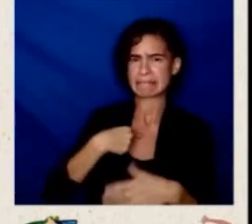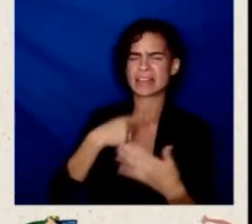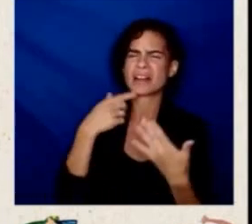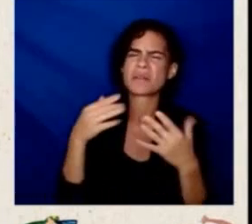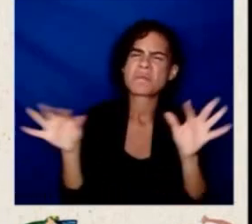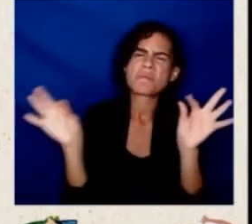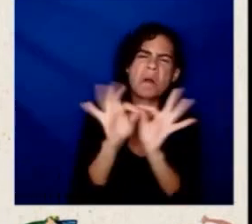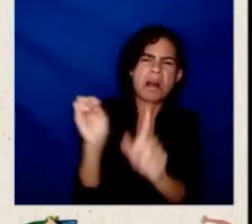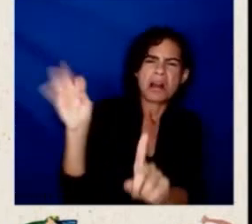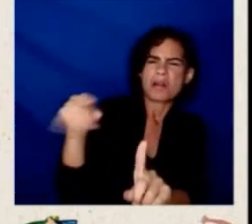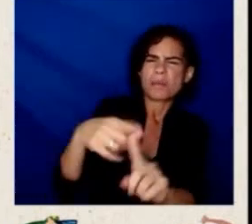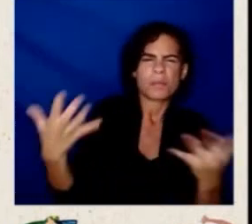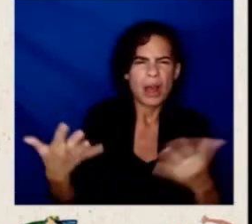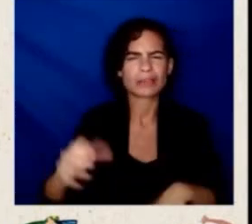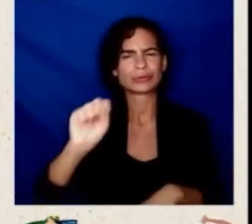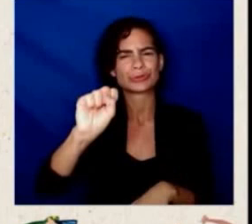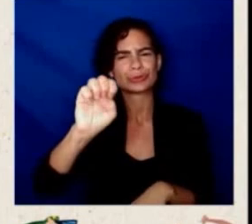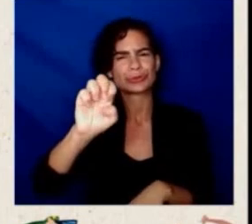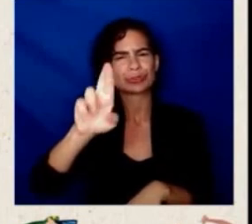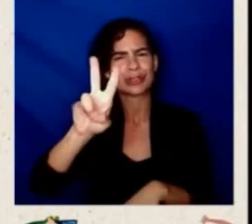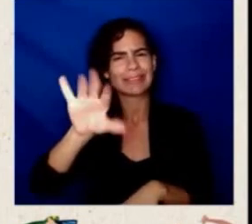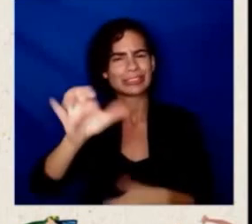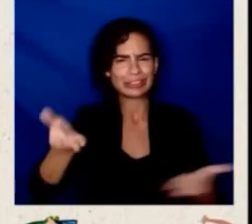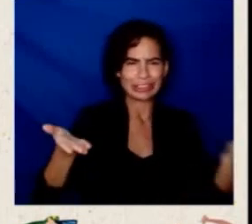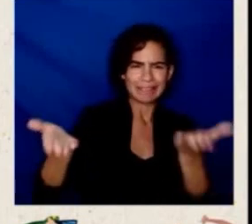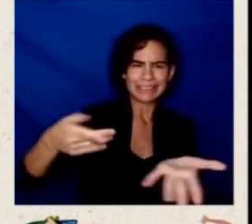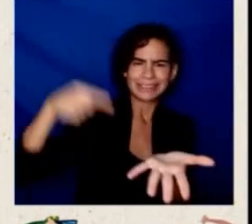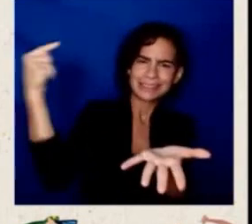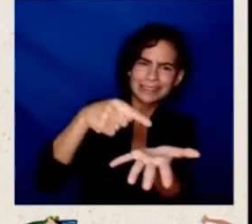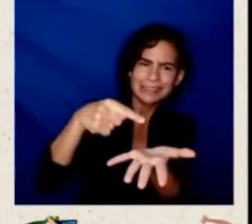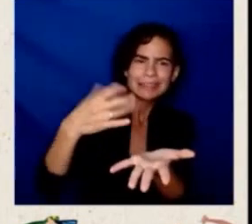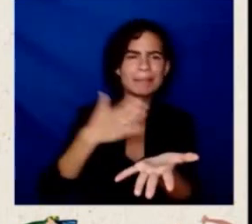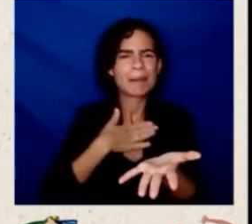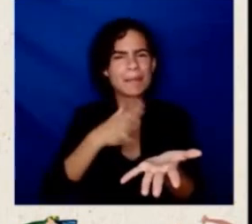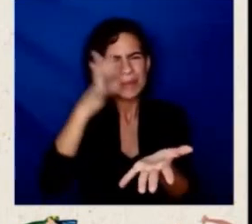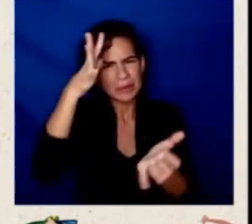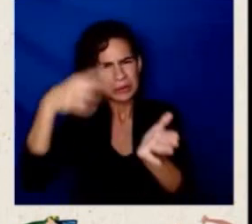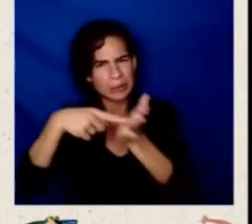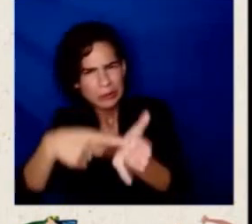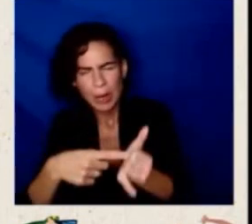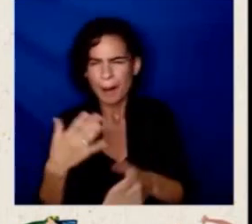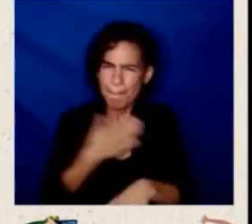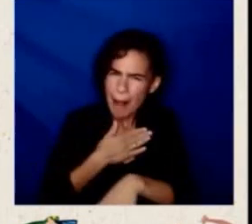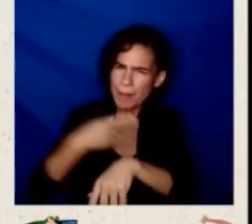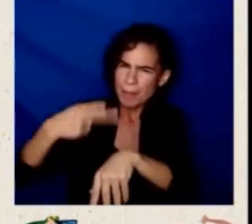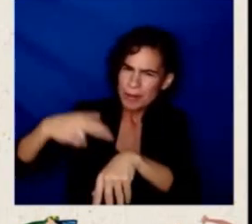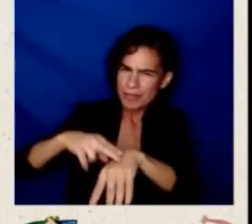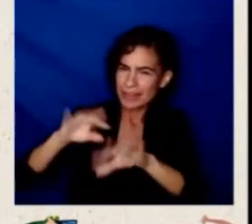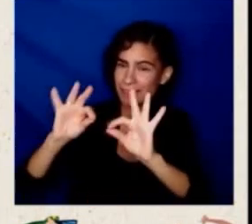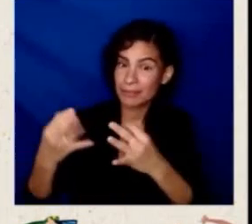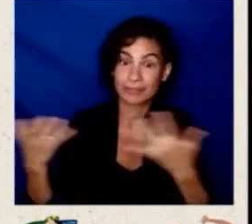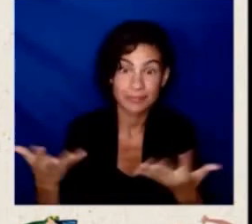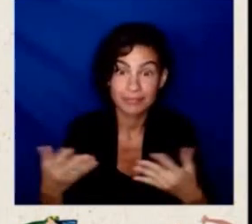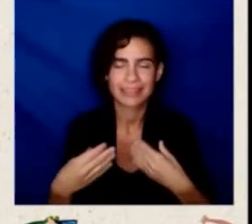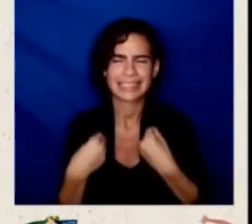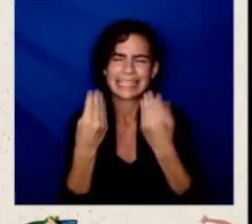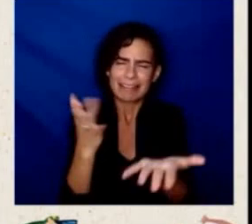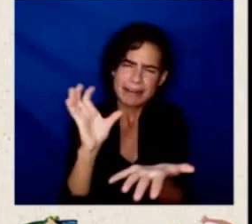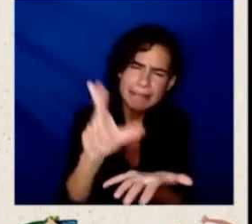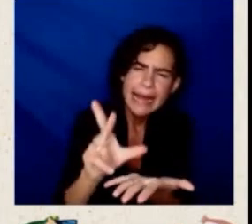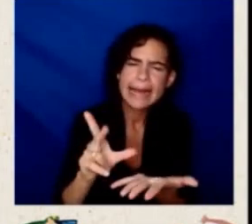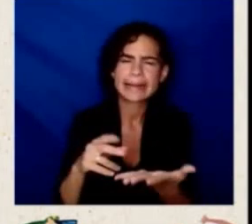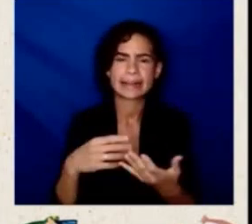parents and by a lot of my Puerto Rican family that they give back to the community that's given them so much. So, that's what kind of got me going.